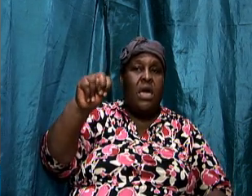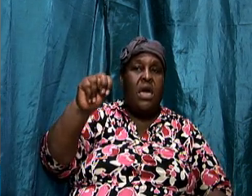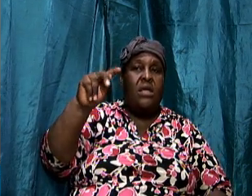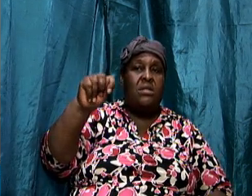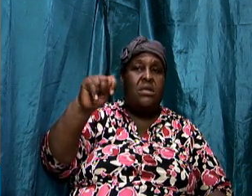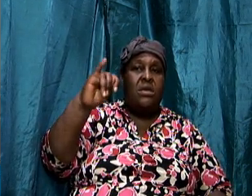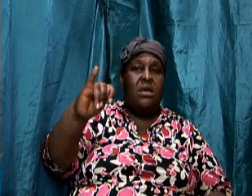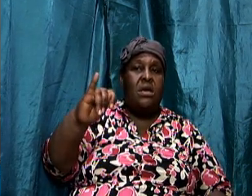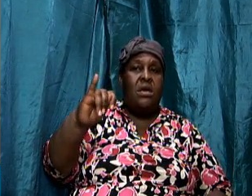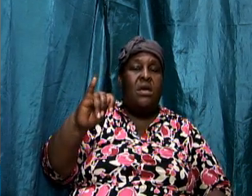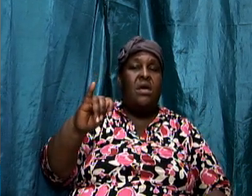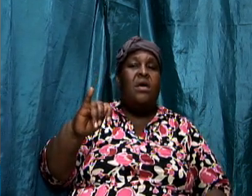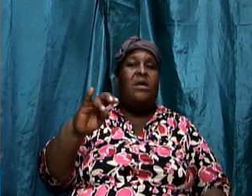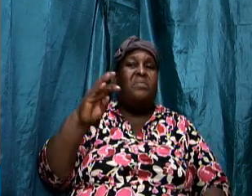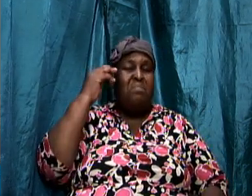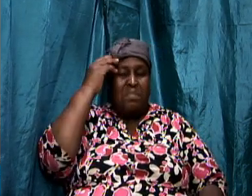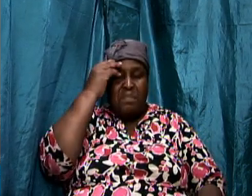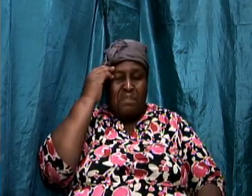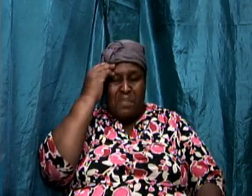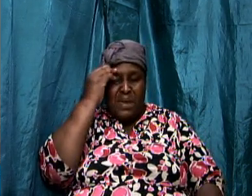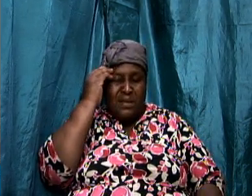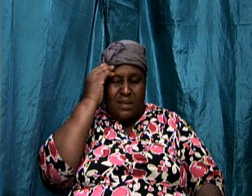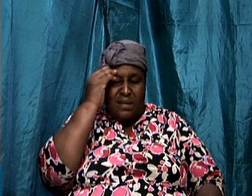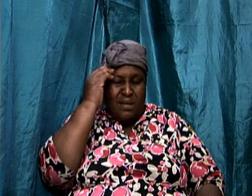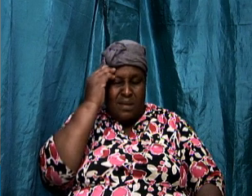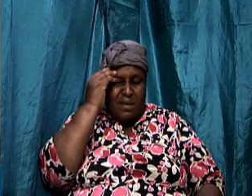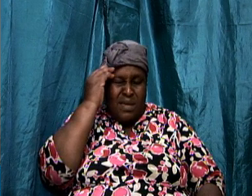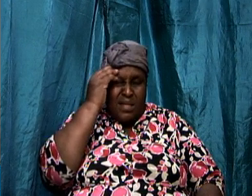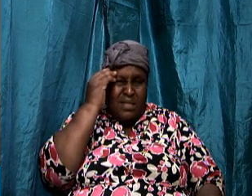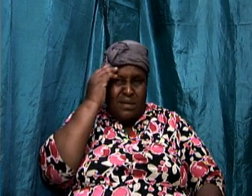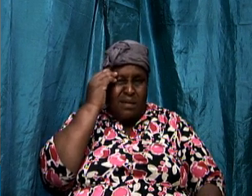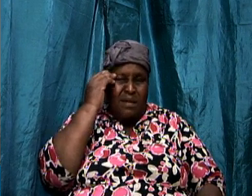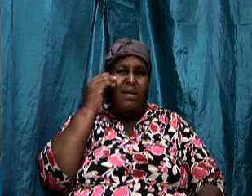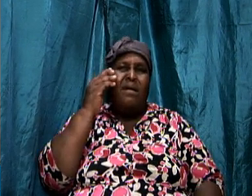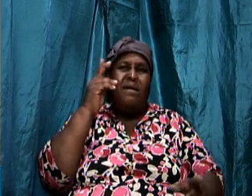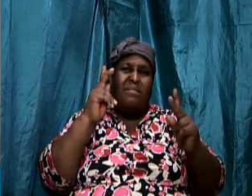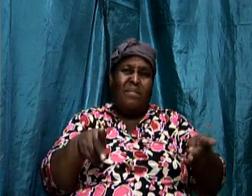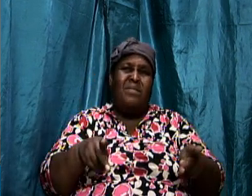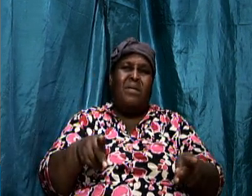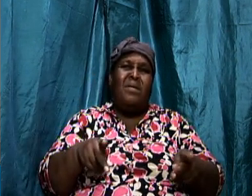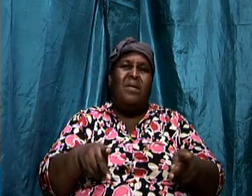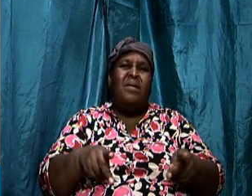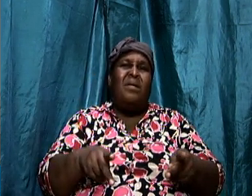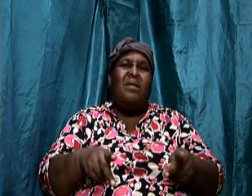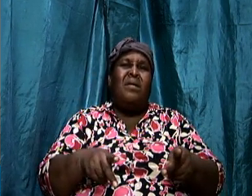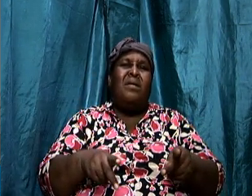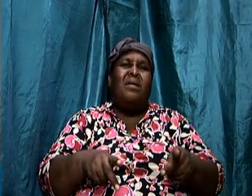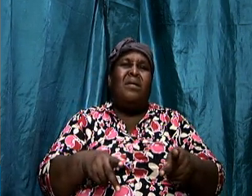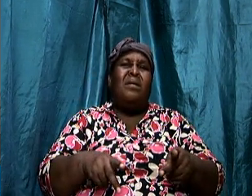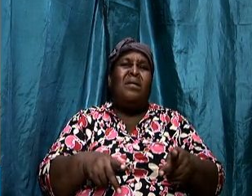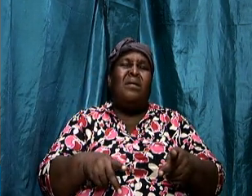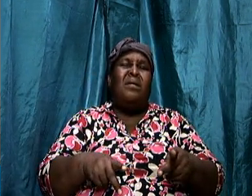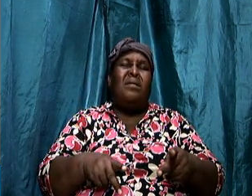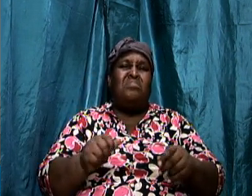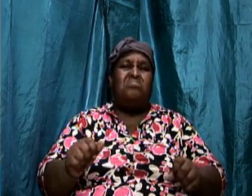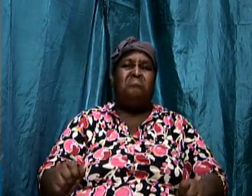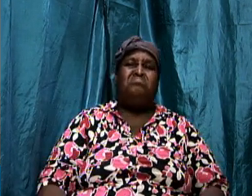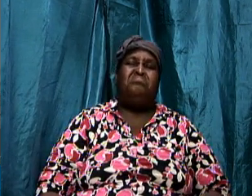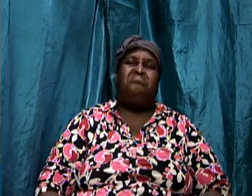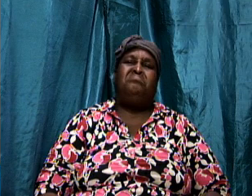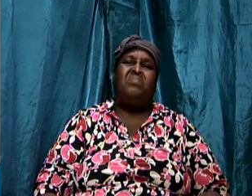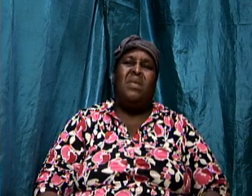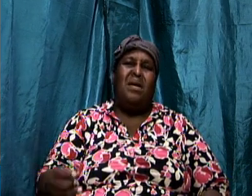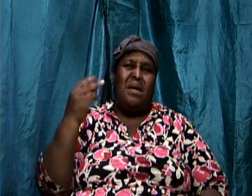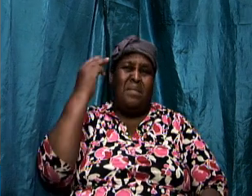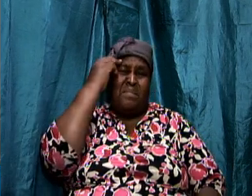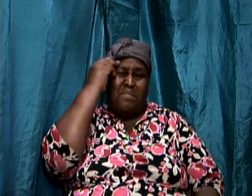mental condition of a person on the edge of sanity somebody that is going off going off them rockers somebody that is